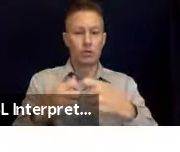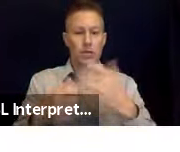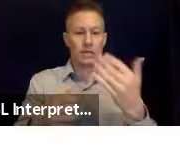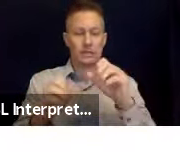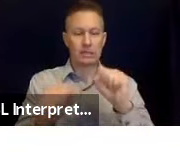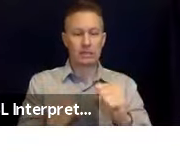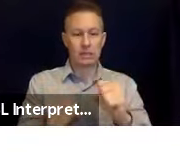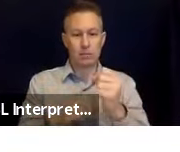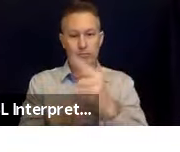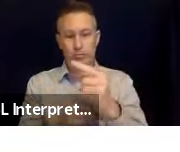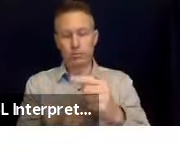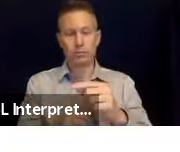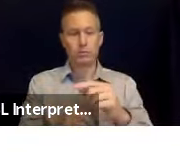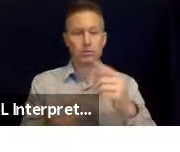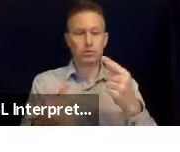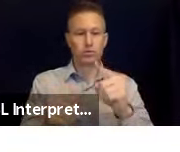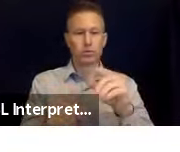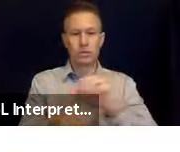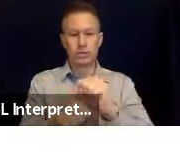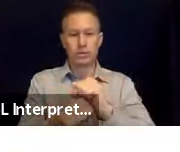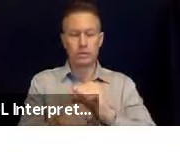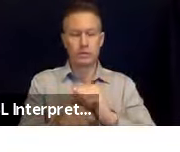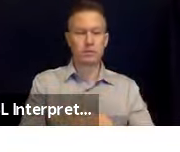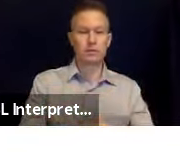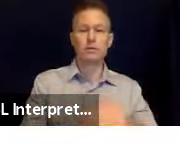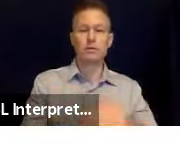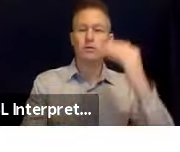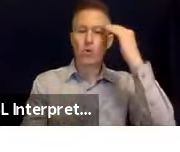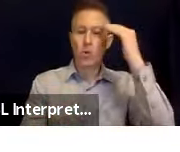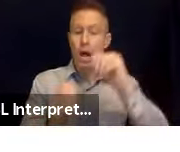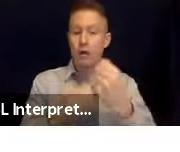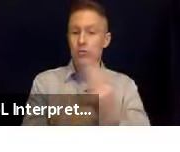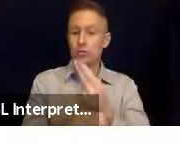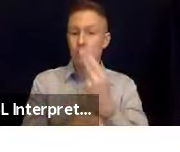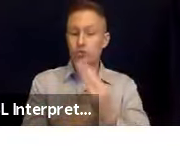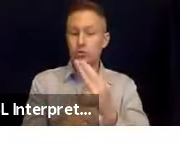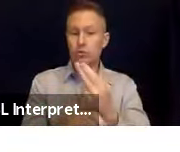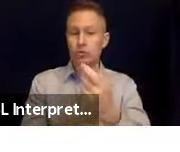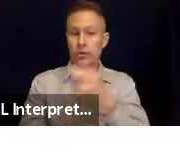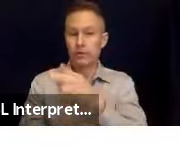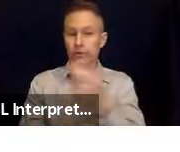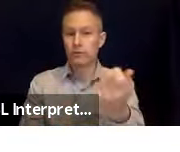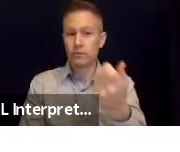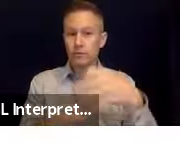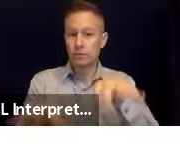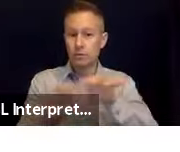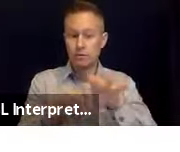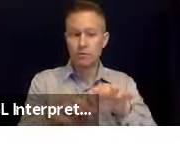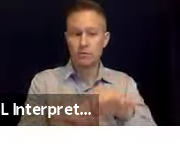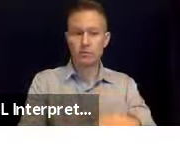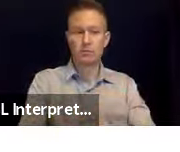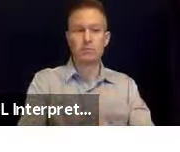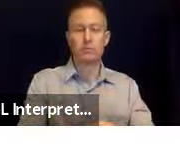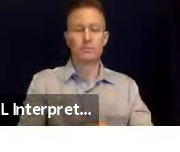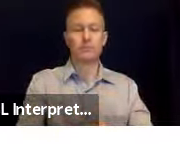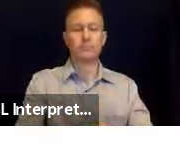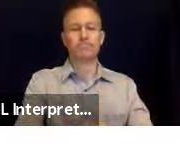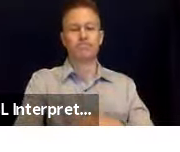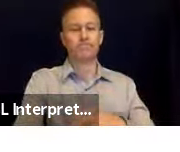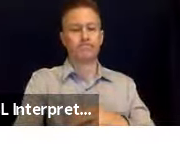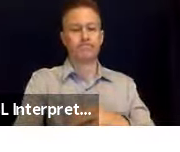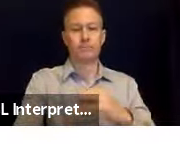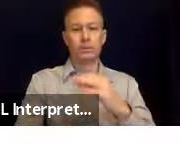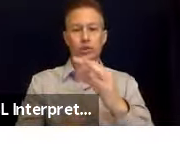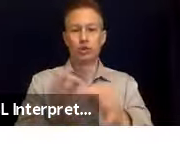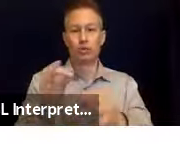spark during the shaking as well. So knowing how to use a fire extinguisher is super important. Tsunami, our